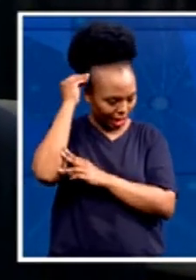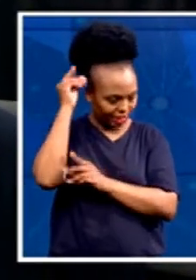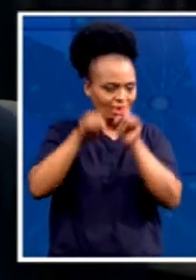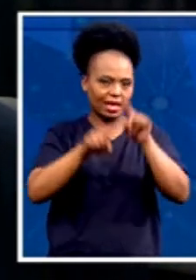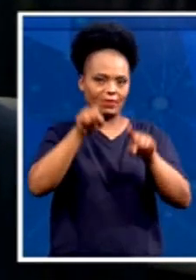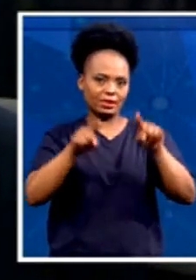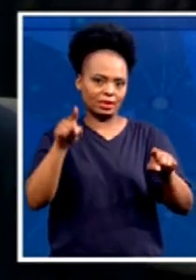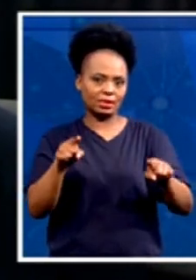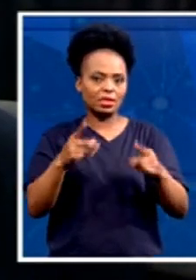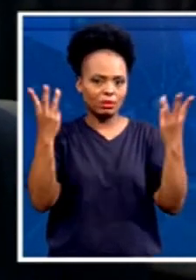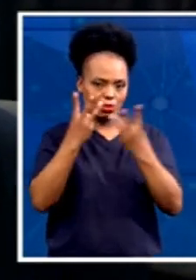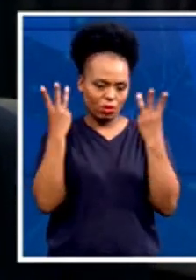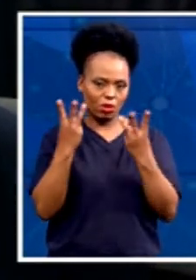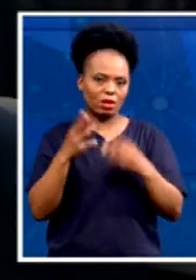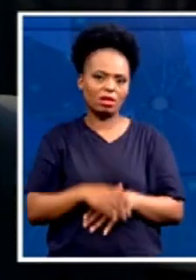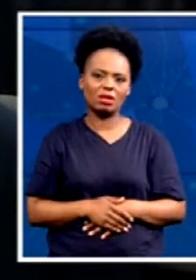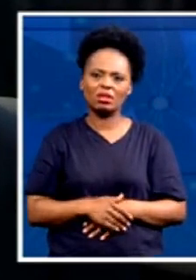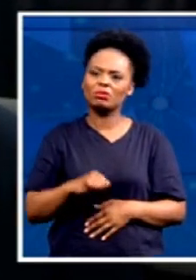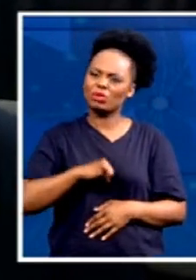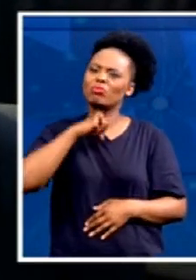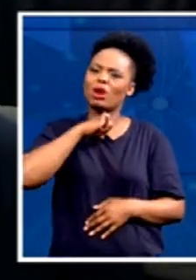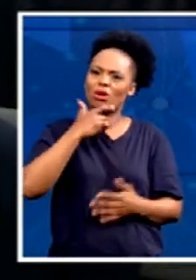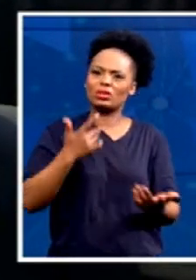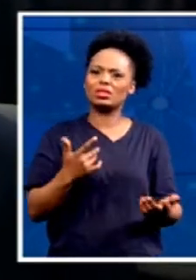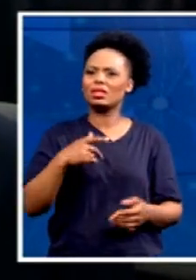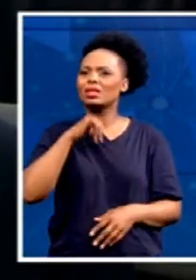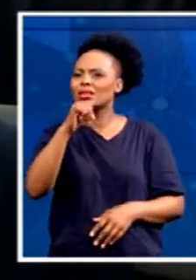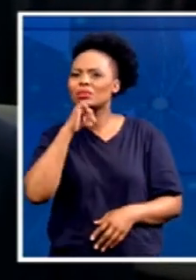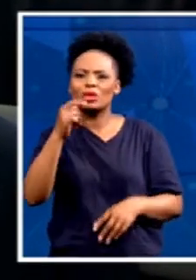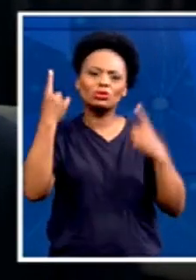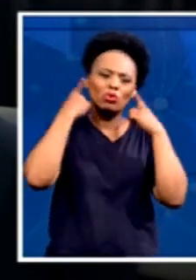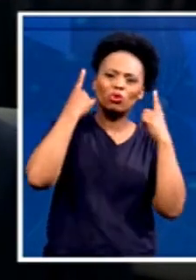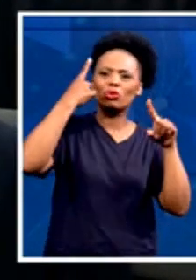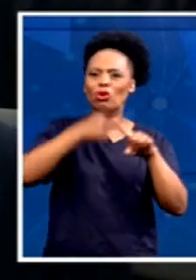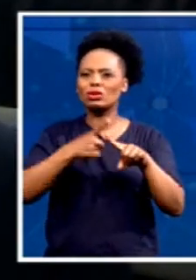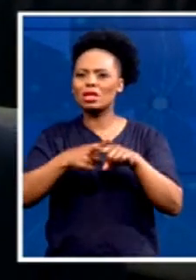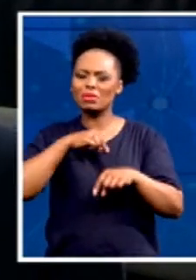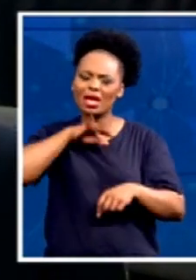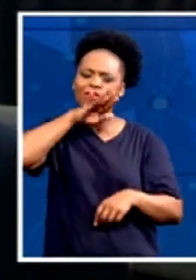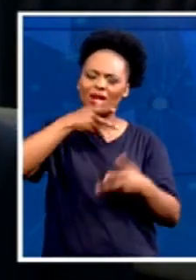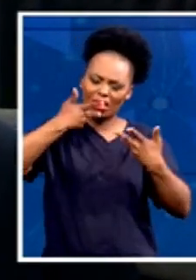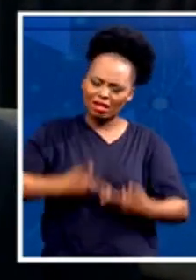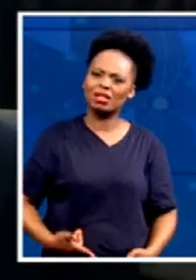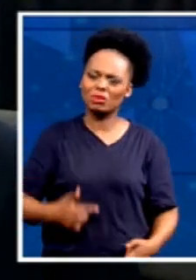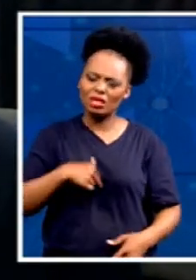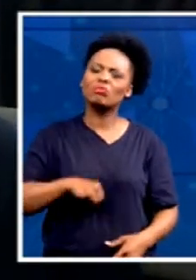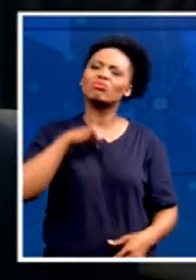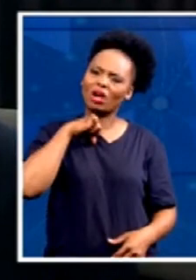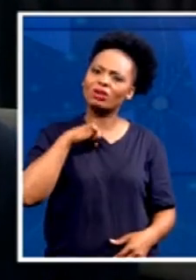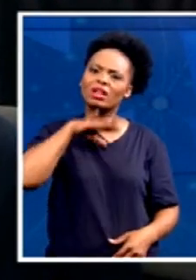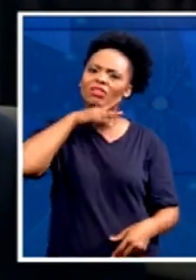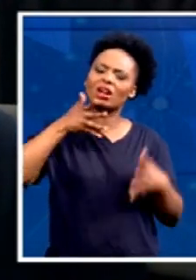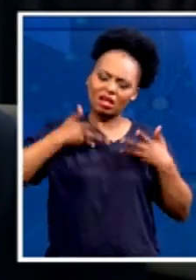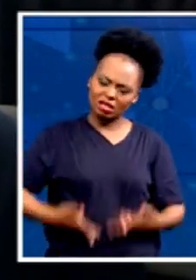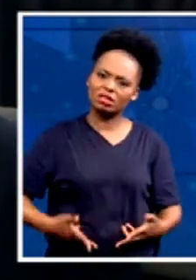whoever you are, whether you're a Zulu or a Corsa or whatever. I'm an Afrikaner, yes, be proud of it. But that doesn't mean that we cannot work